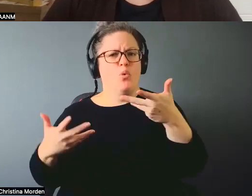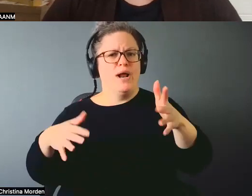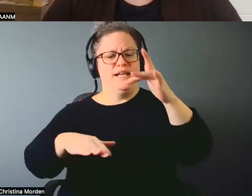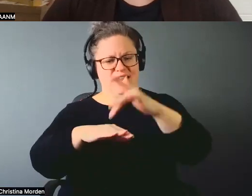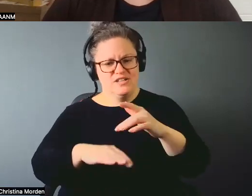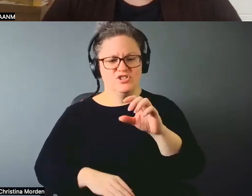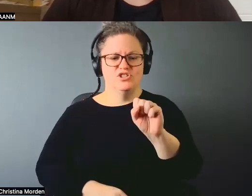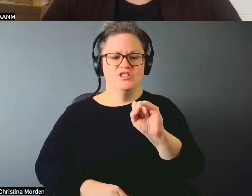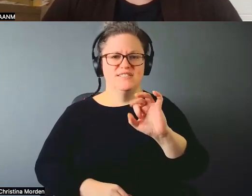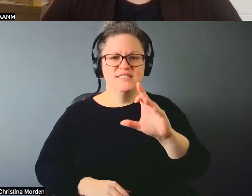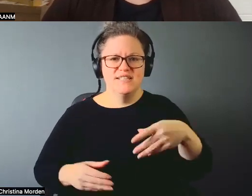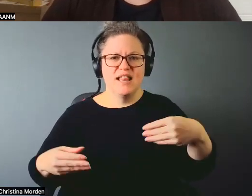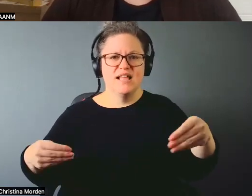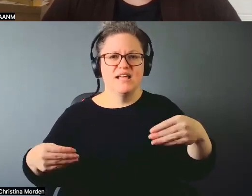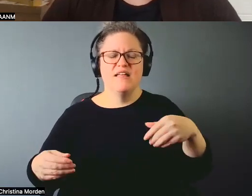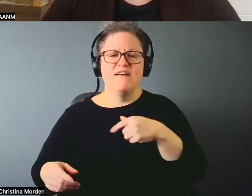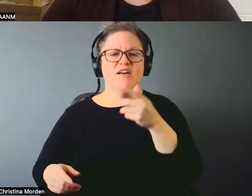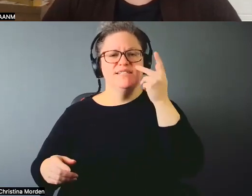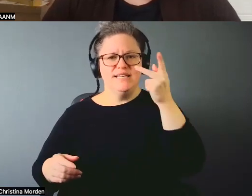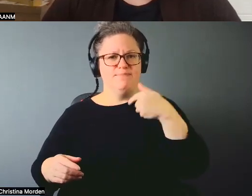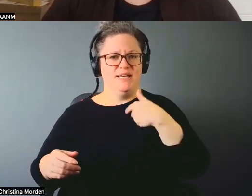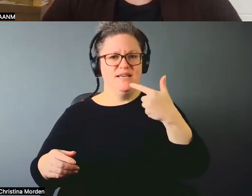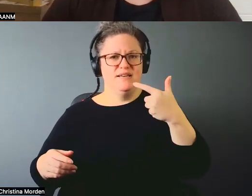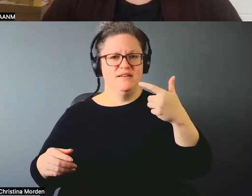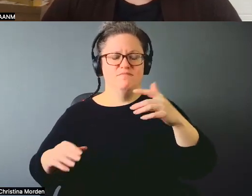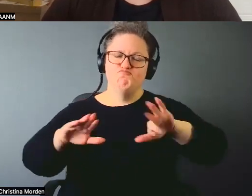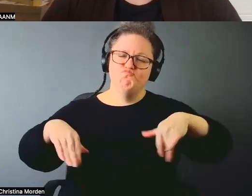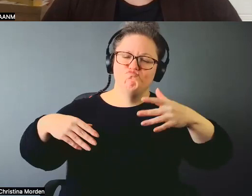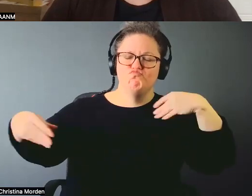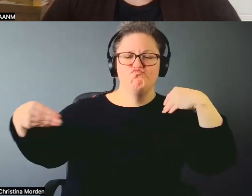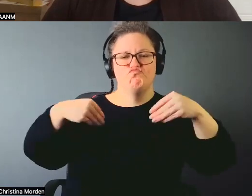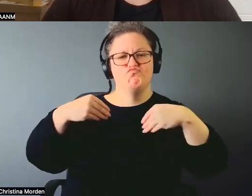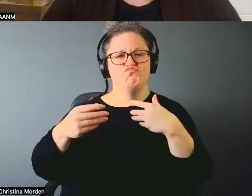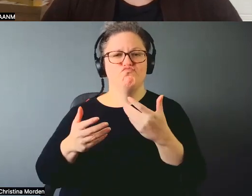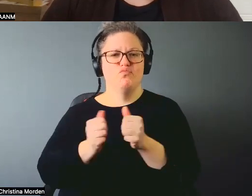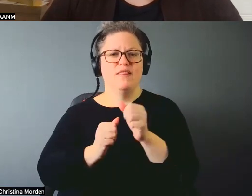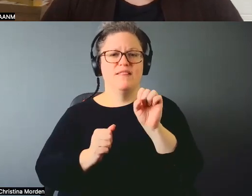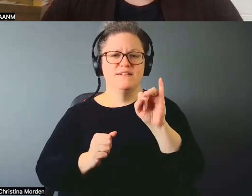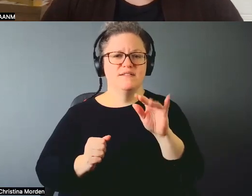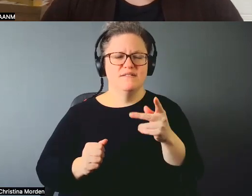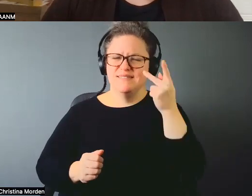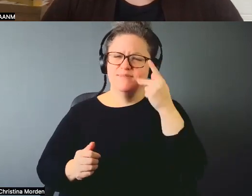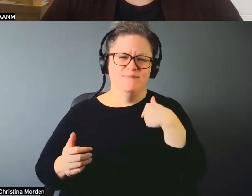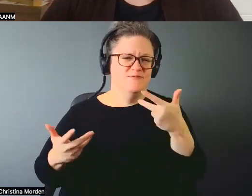me with, you know, in pure joy with the silk. Right. Yeah.